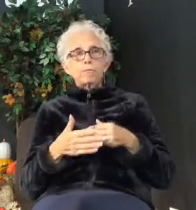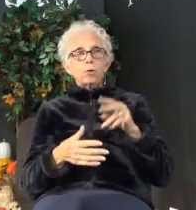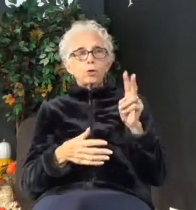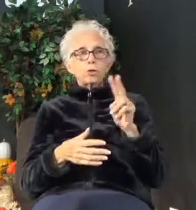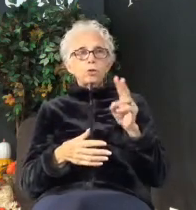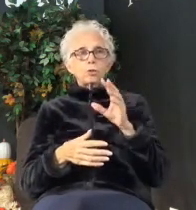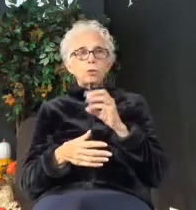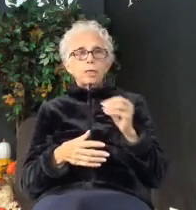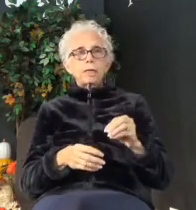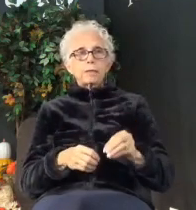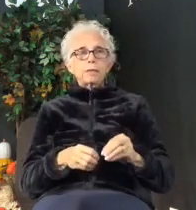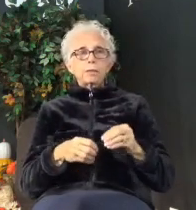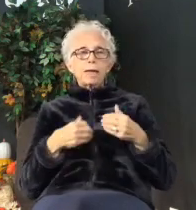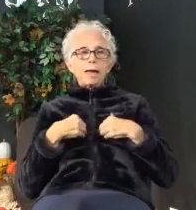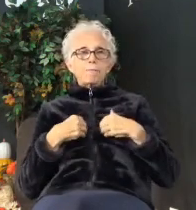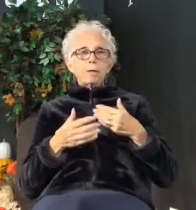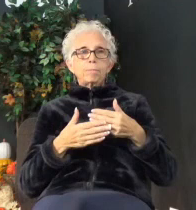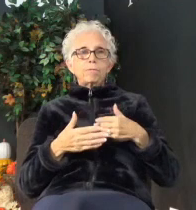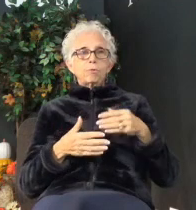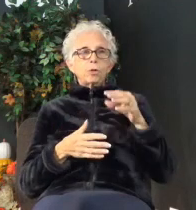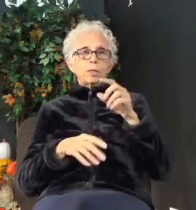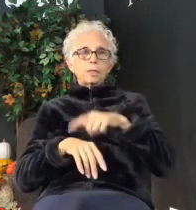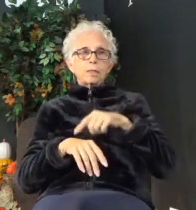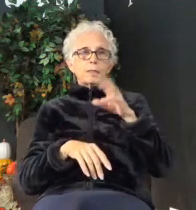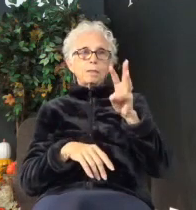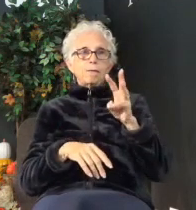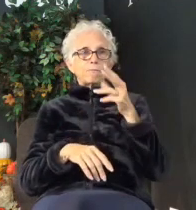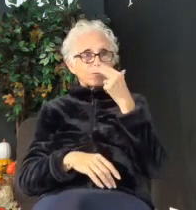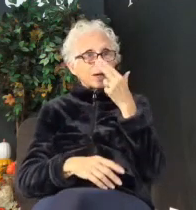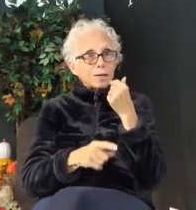have it before six o'clock. Isn't that fun?